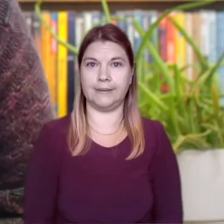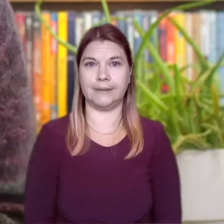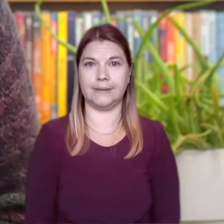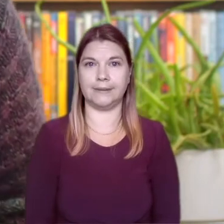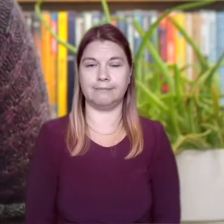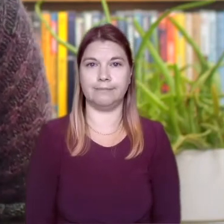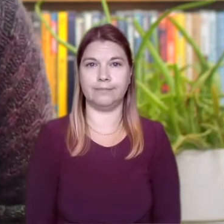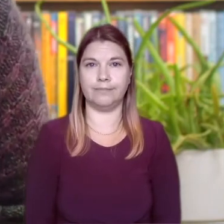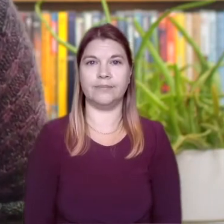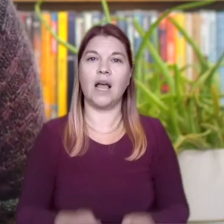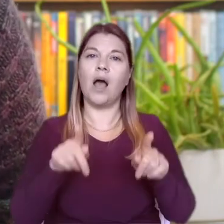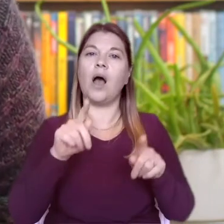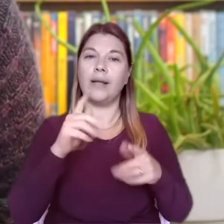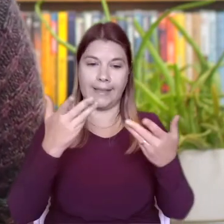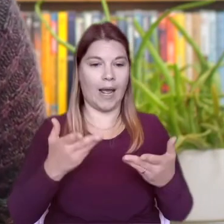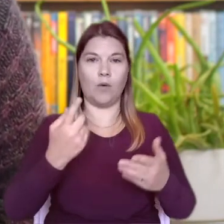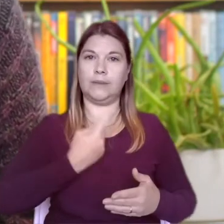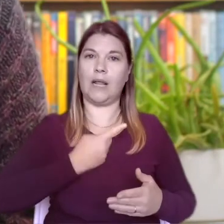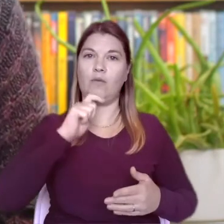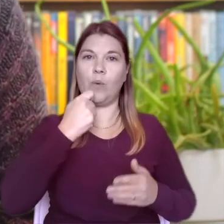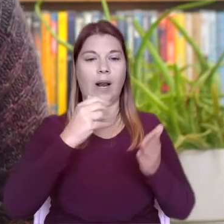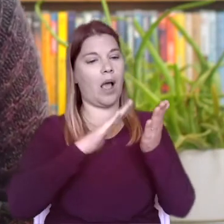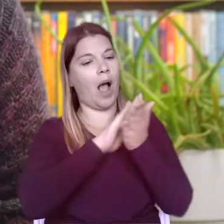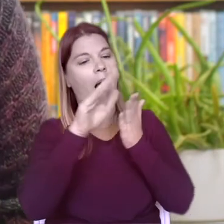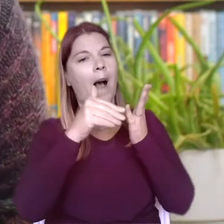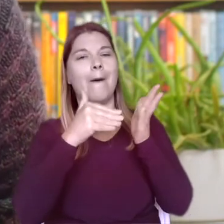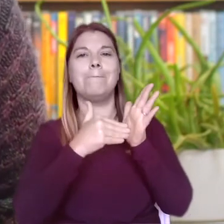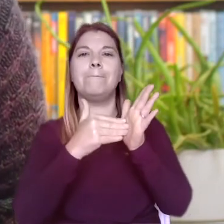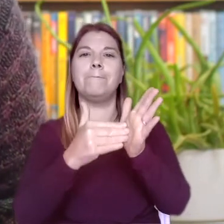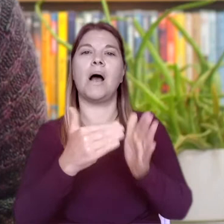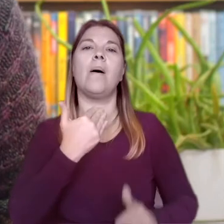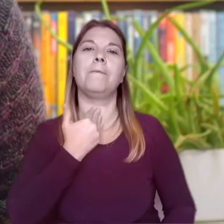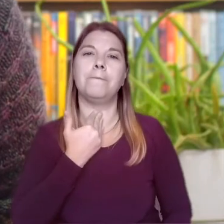I'm going to make a humming sound would you like to join in with me?